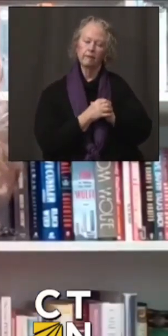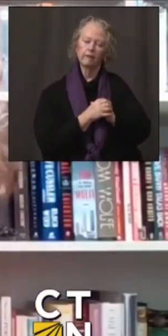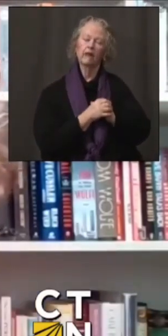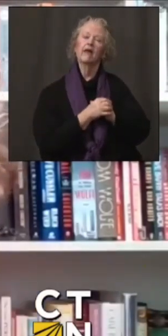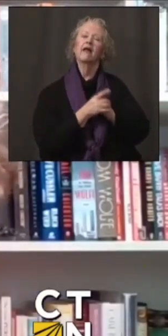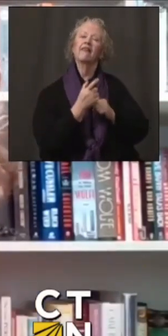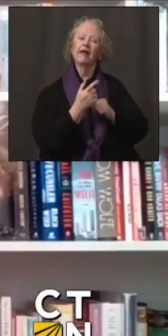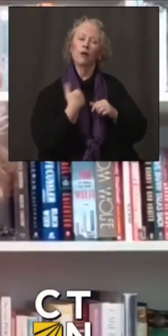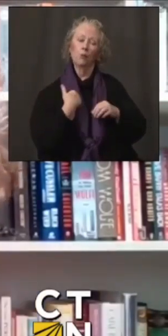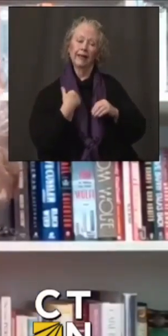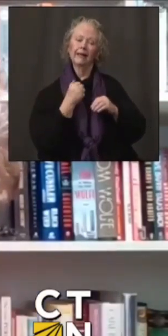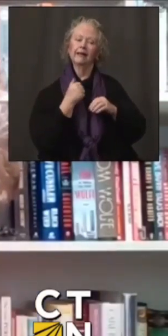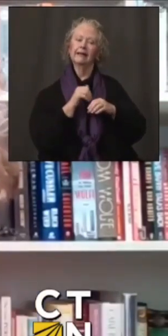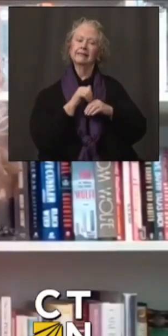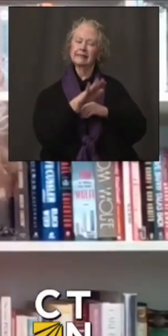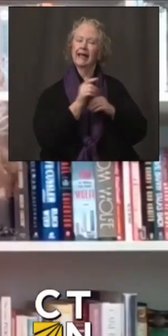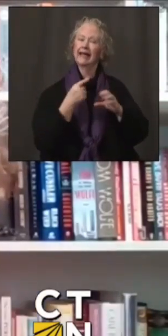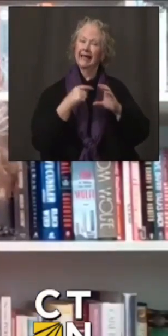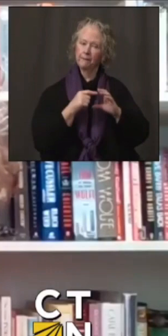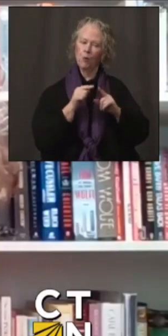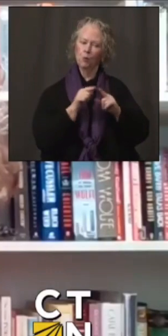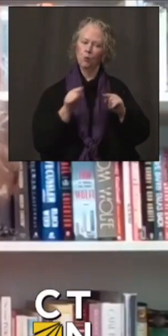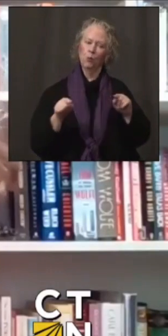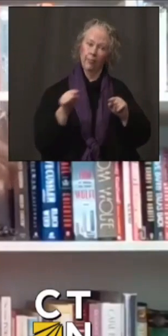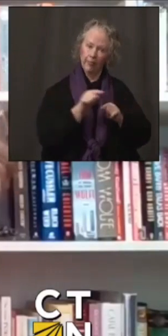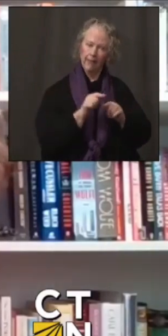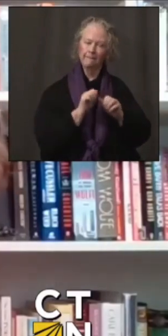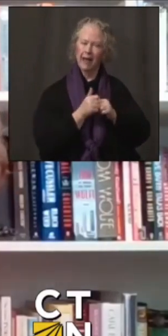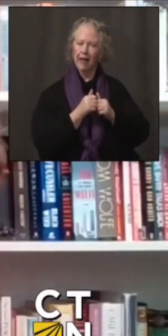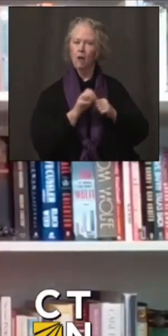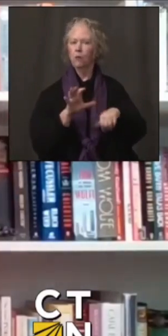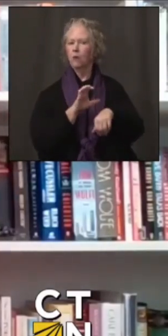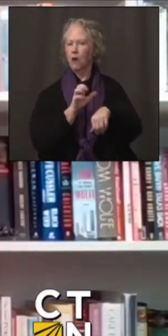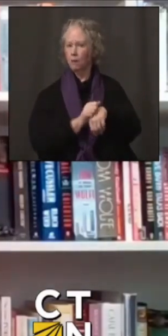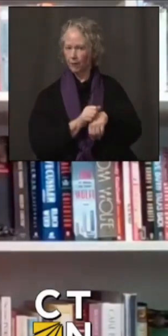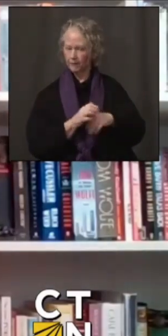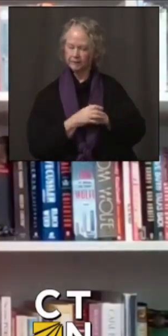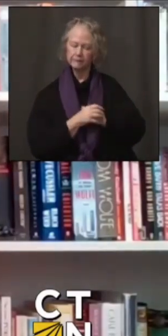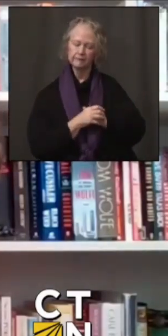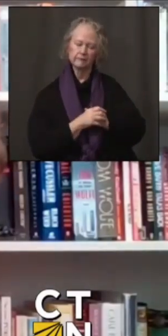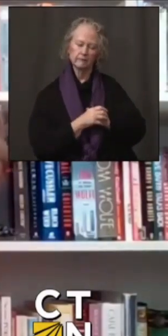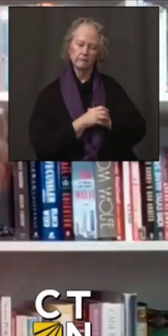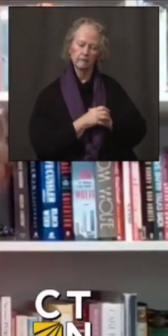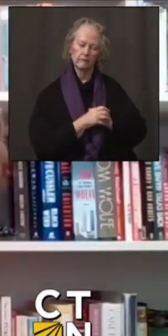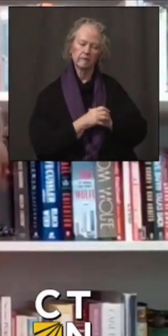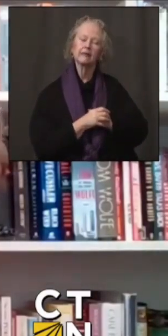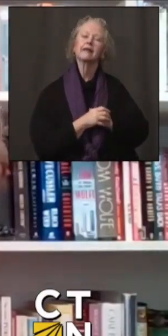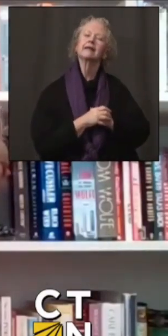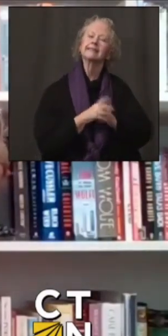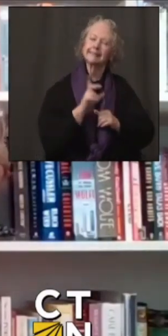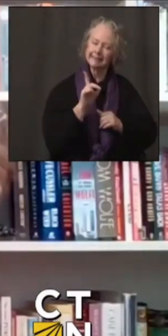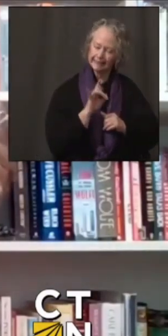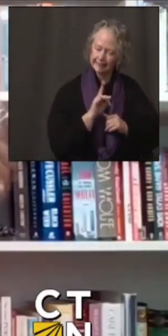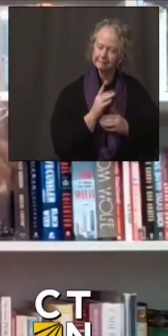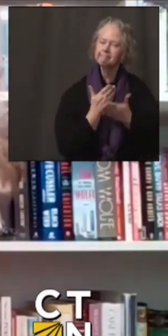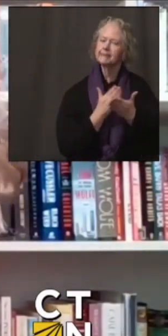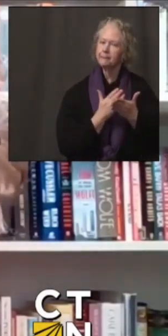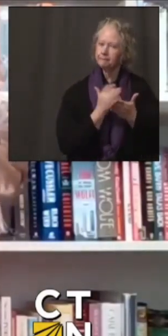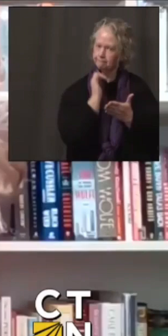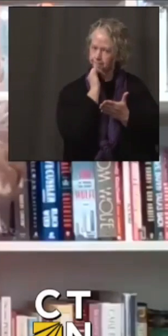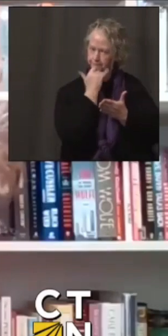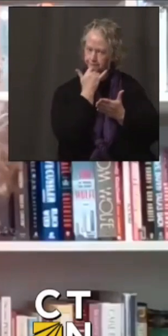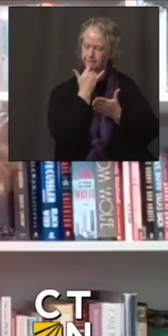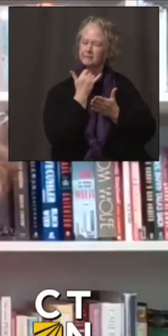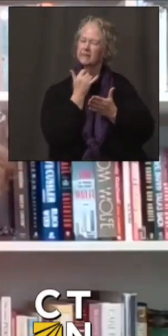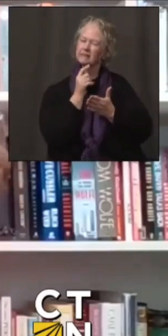email is sent to those employees explaining to them how to schedule an appointment. There have been a few isolated cases with very